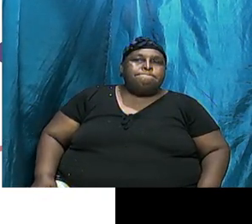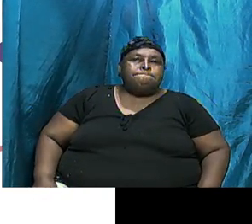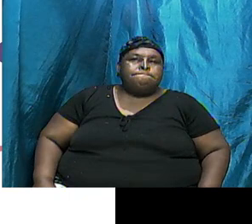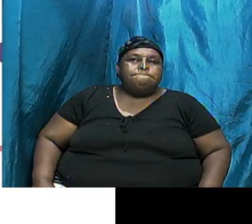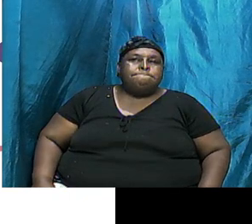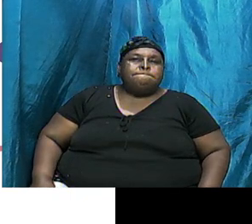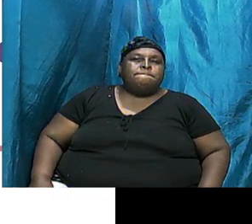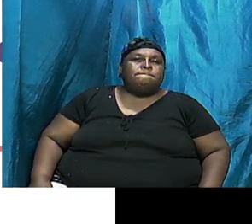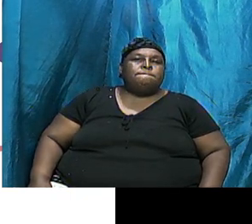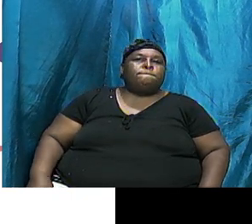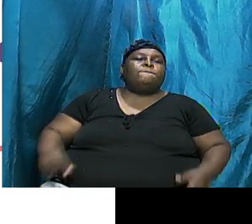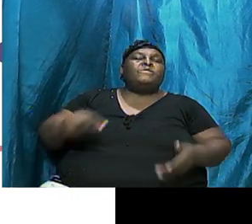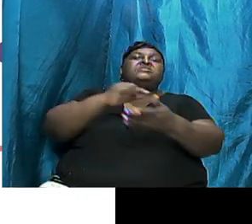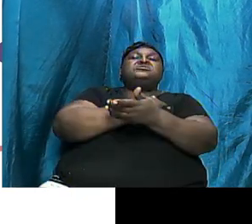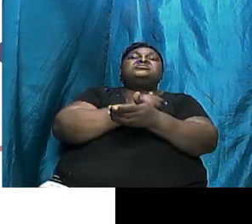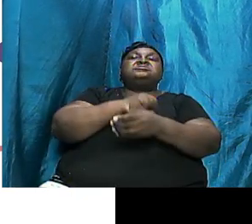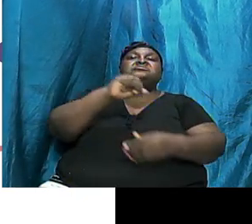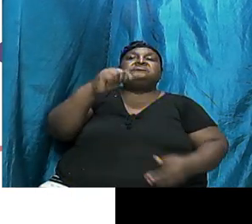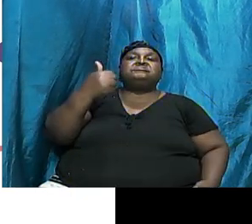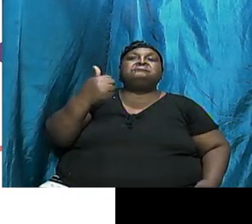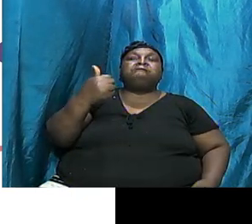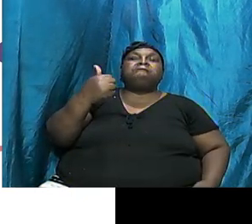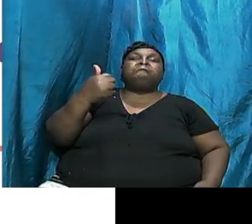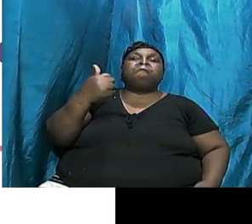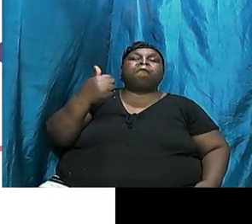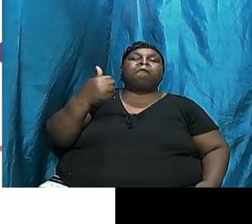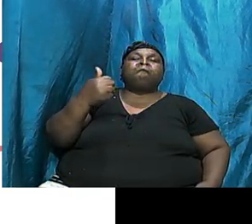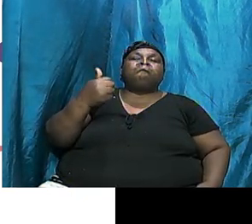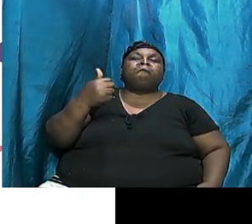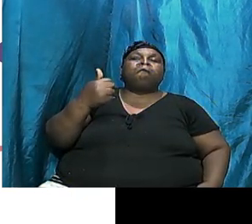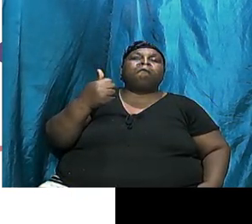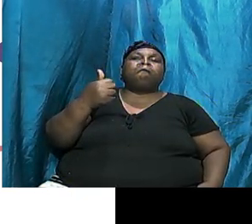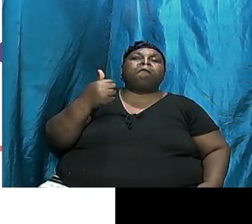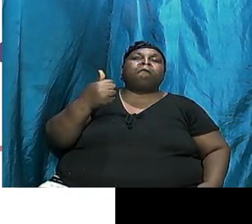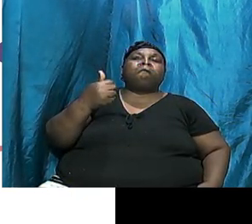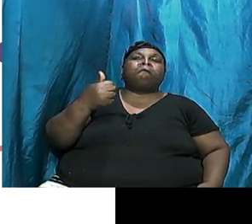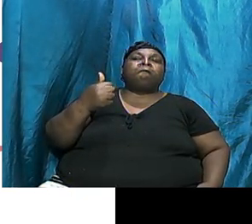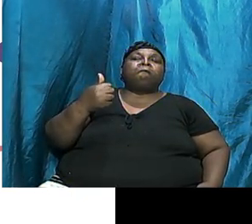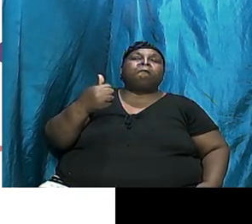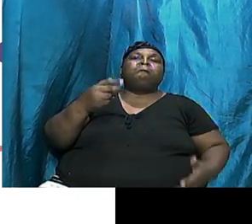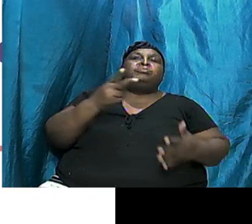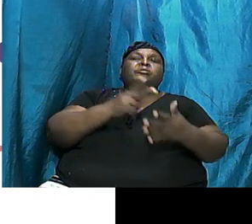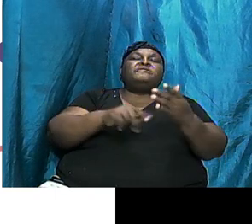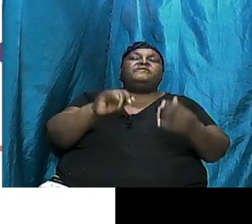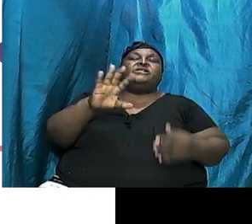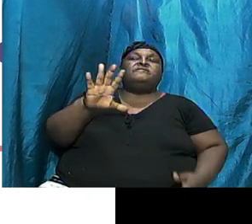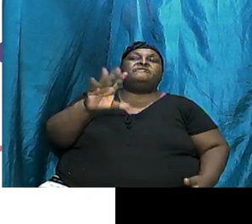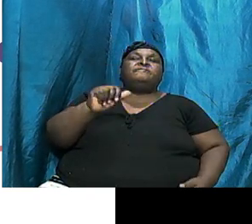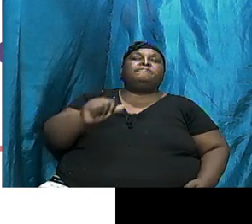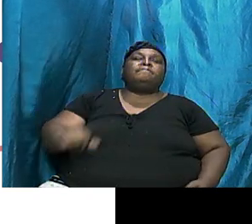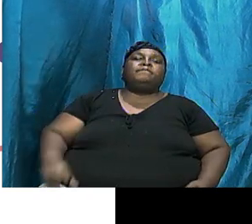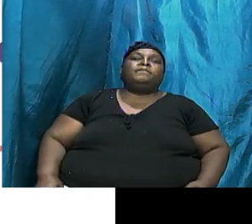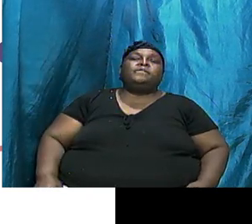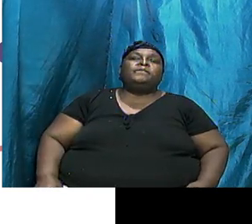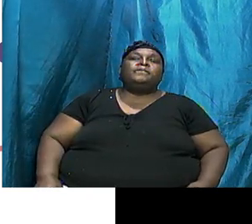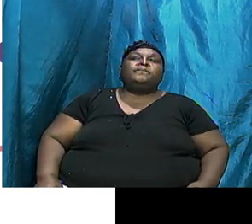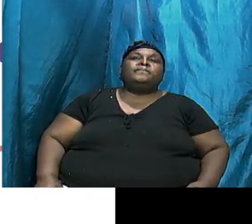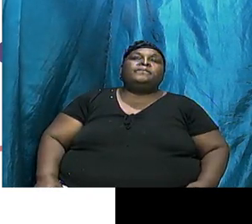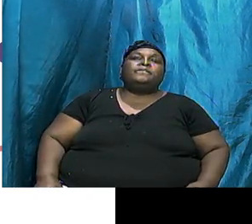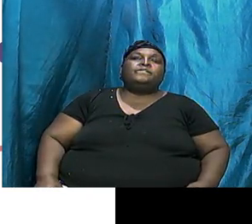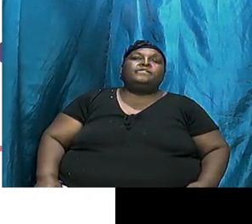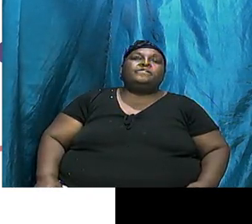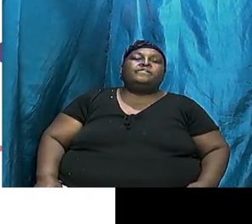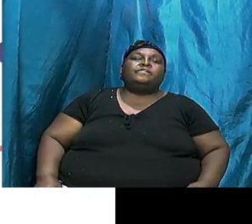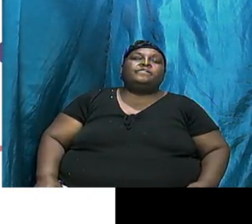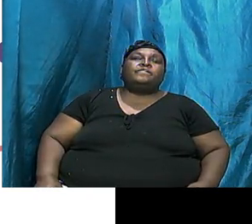Genesis And We Are Still On Division Number Five And So We Are Basically Going